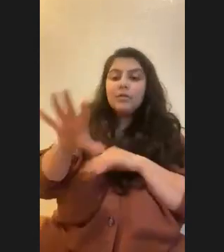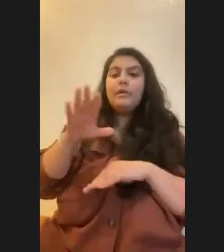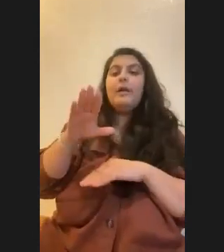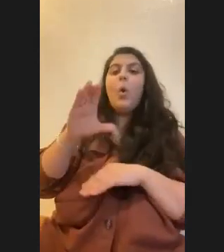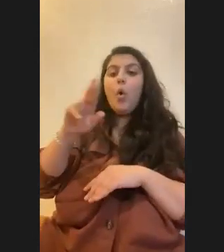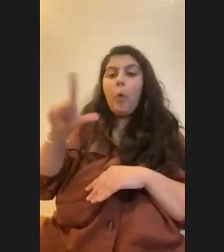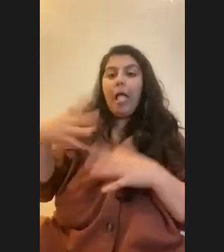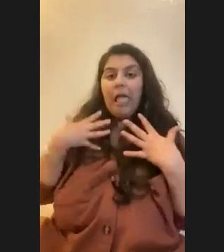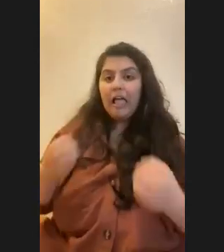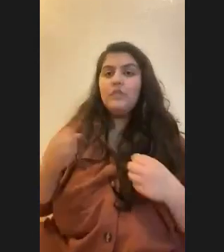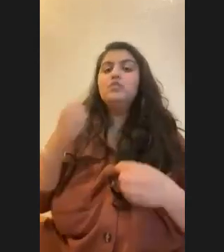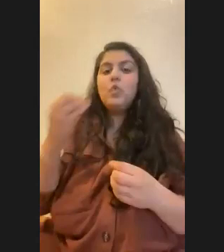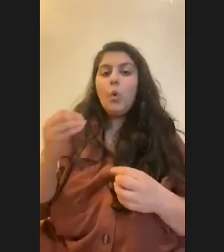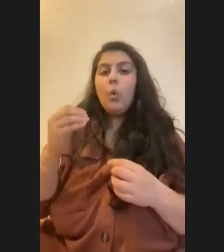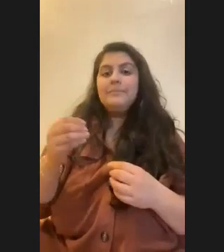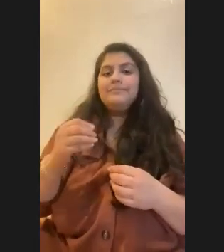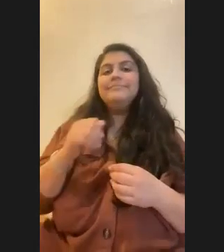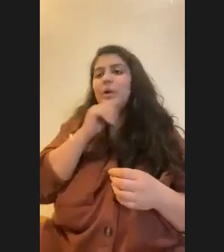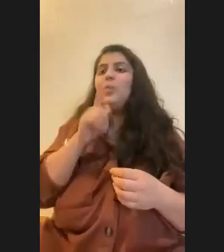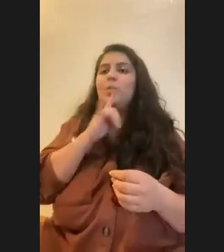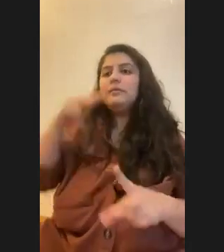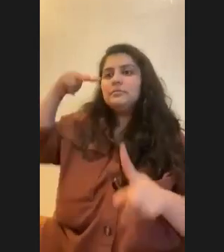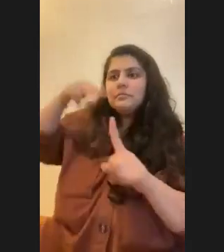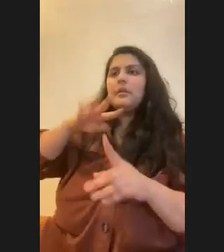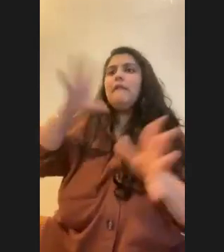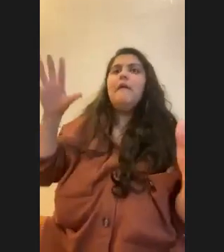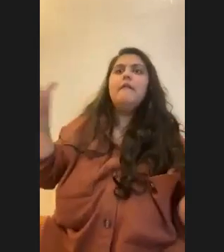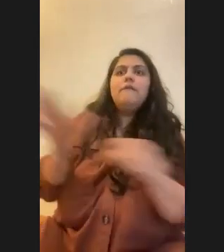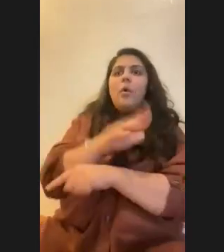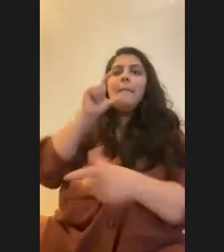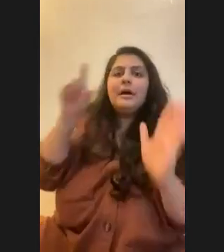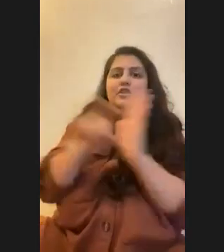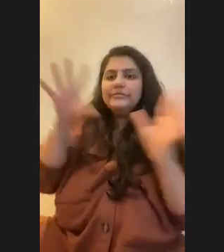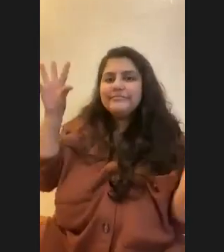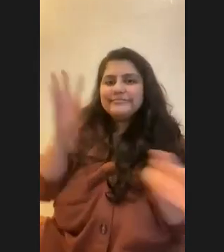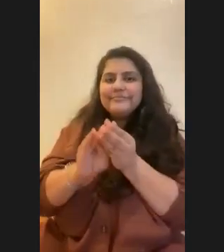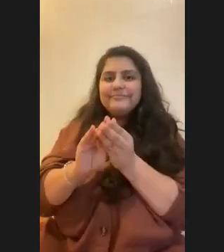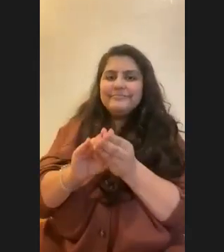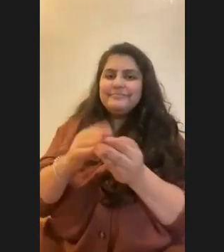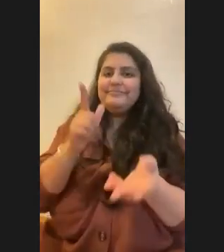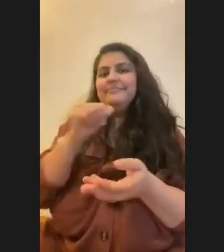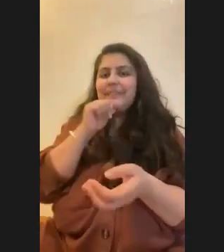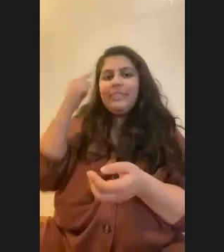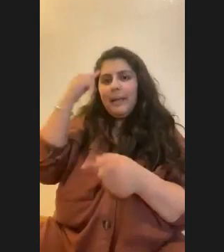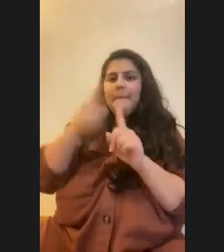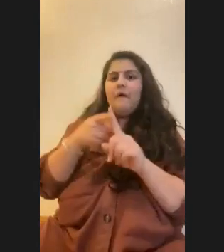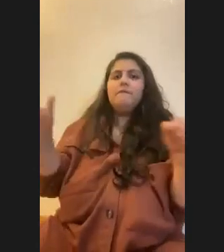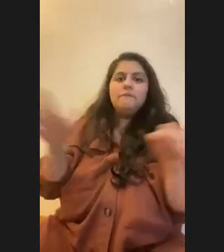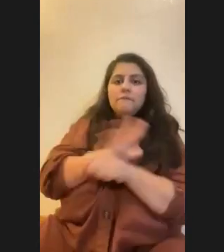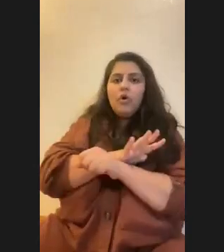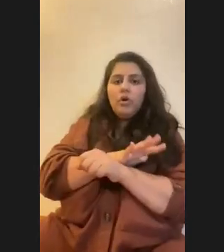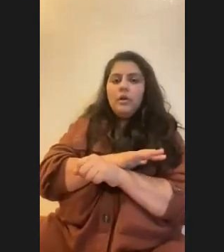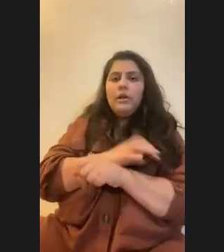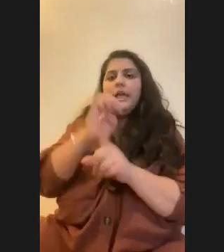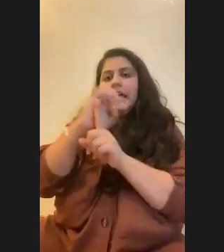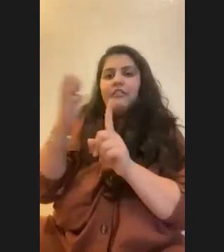you're not really looking at the full picture when you're looking at them in the Arabian Sea. You're not considering maybe all the factors, like all the environmental factors that